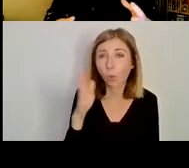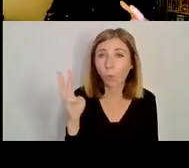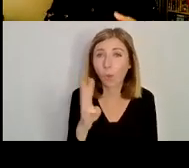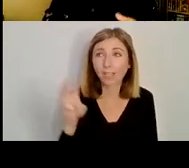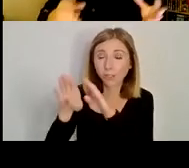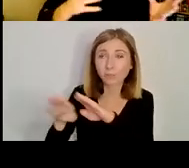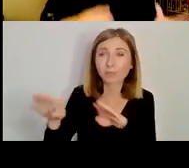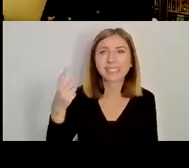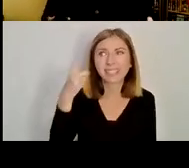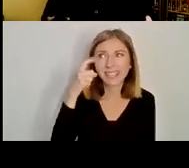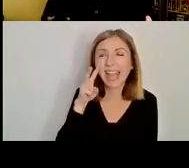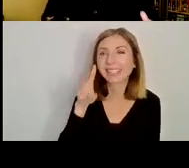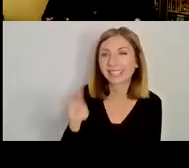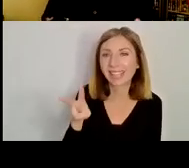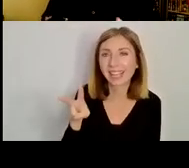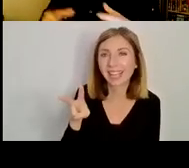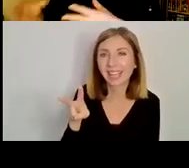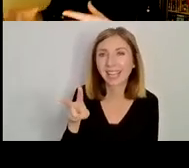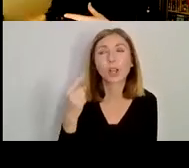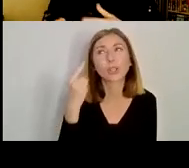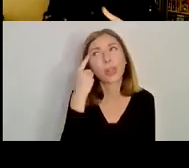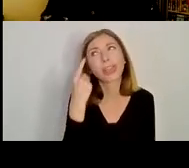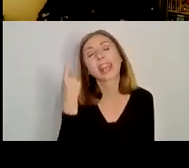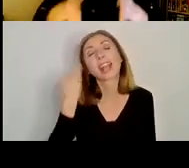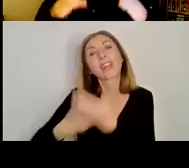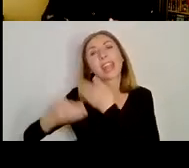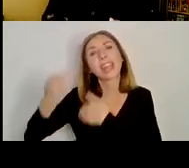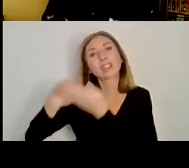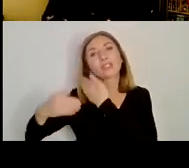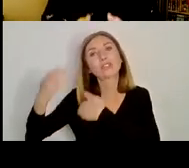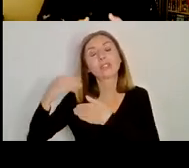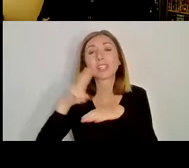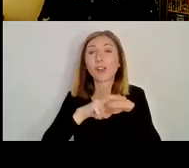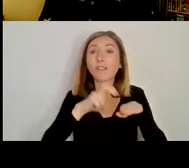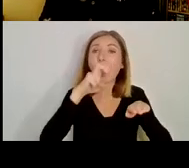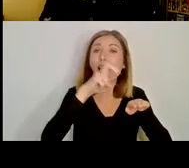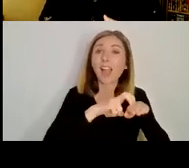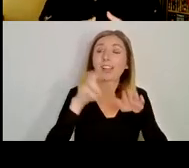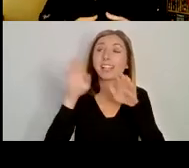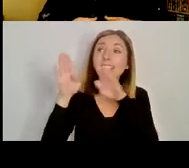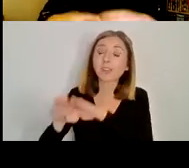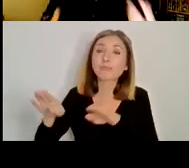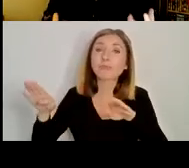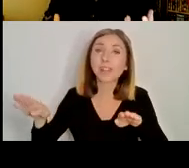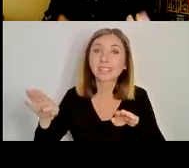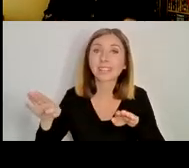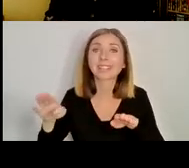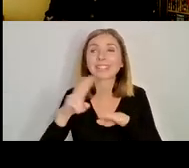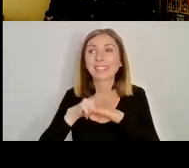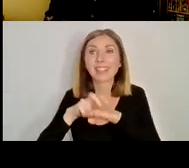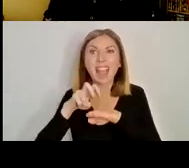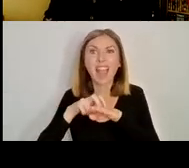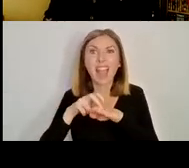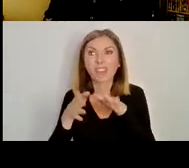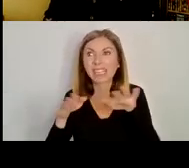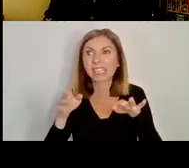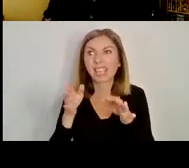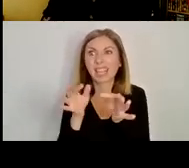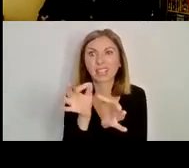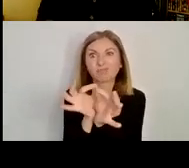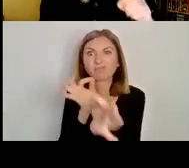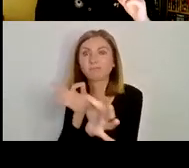that the histories of Ireland or Northern Britain, you know, end in the Irish Sea is the wrong way of looking at those histories.